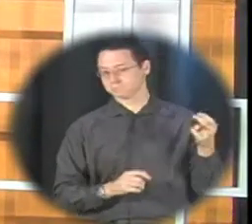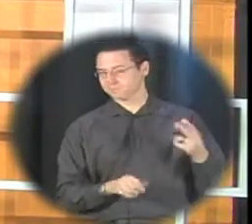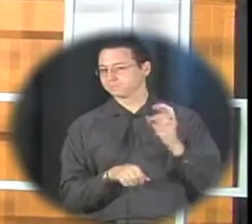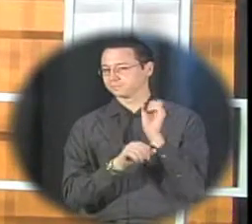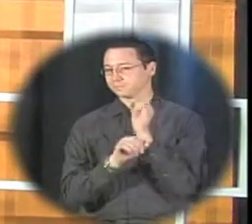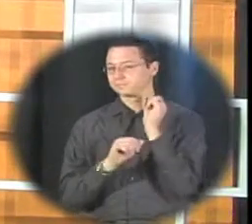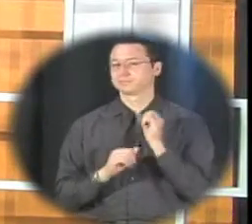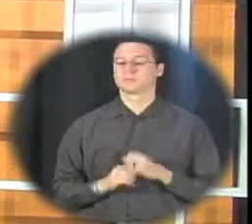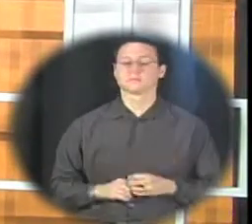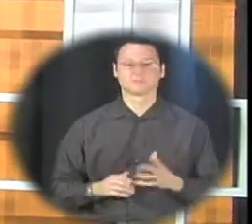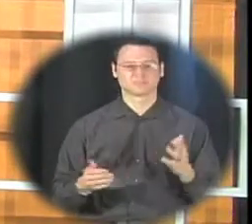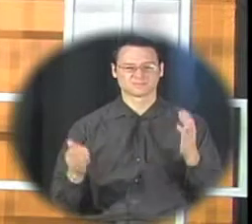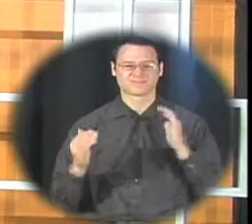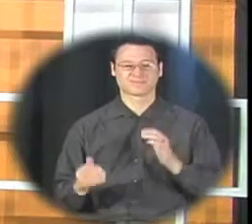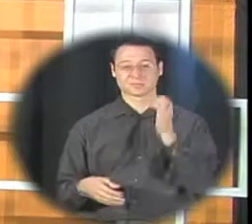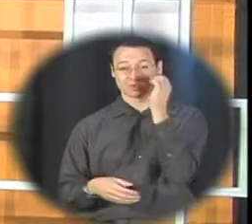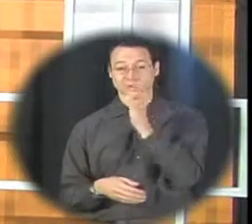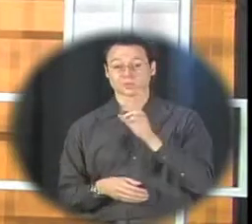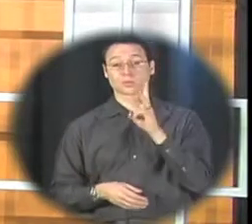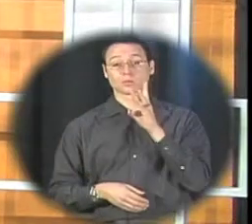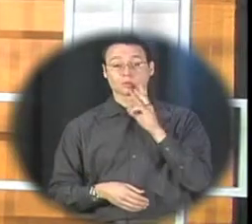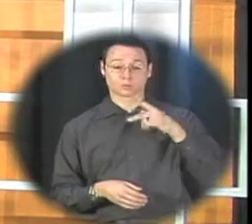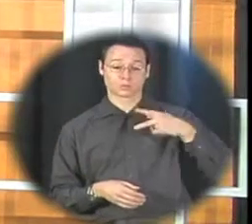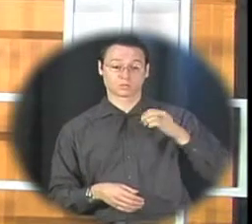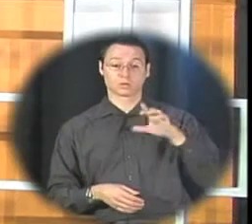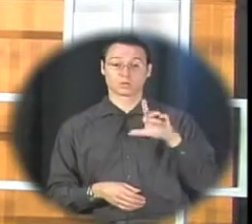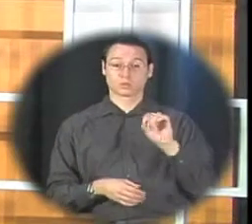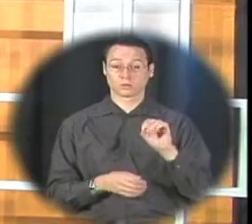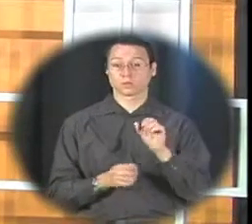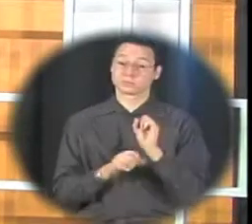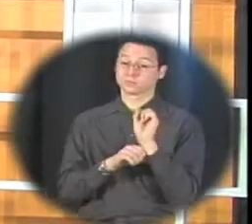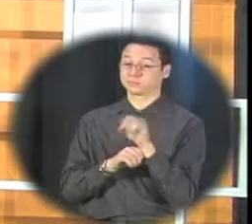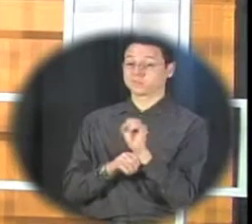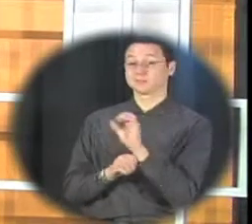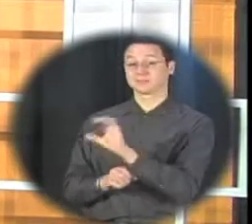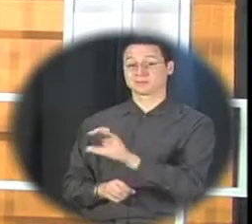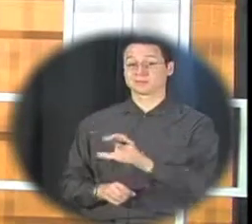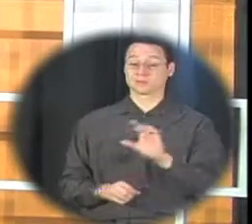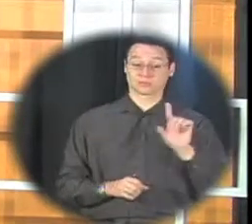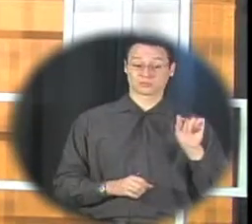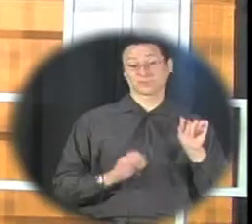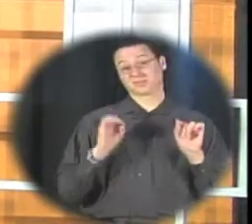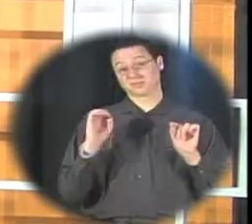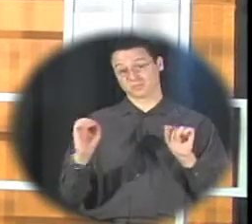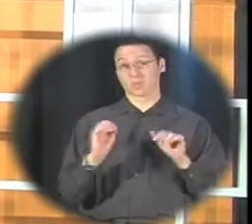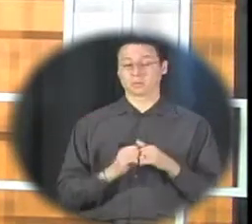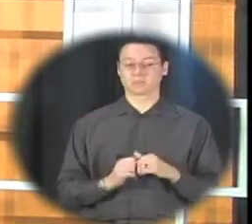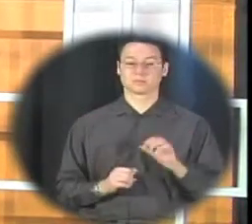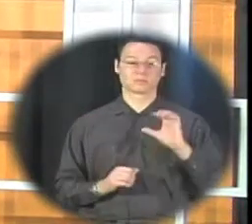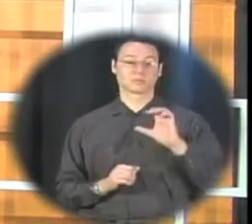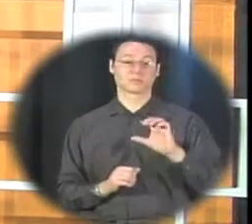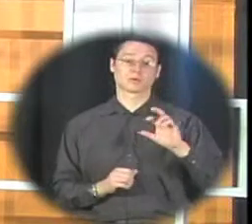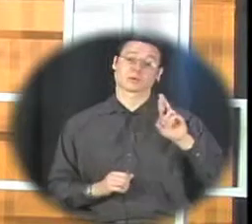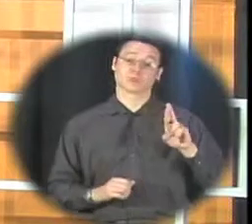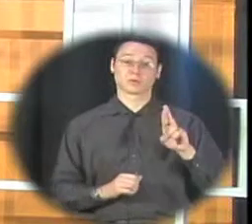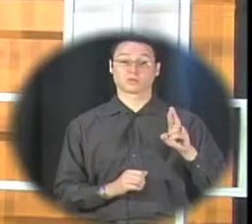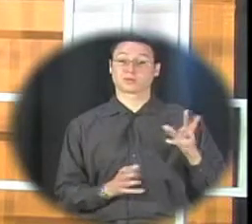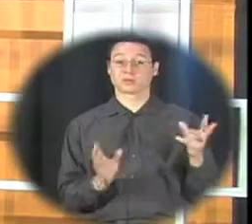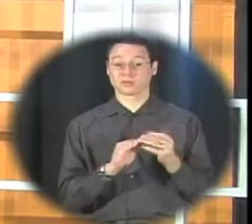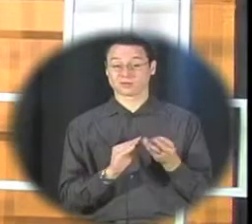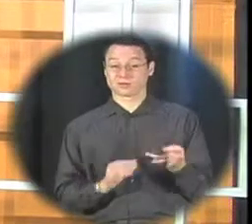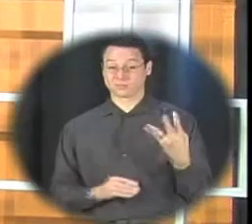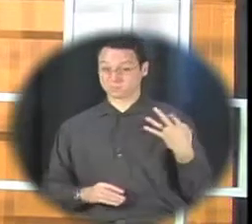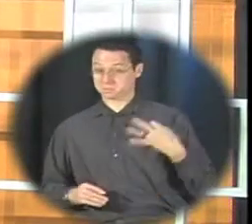boom girls water polo team defeated Cypress Creek 20 to 0 top goals were scored by Camille Rimmer with a total of four